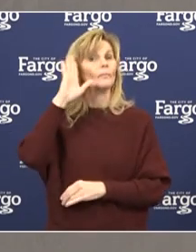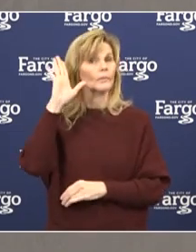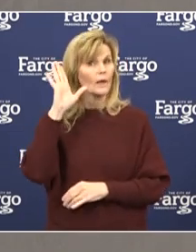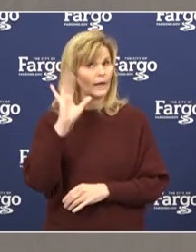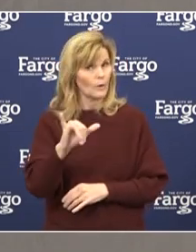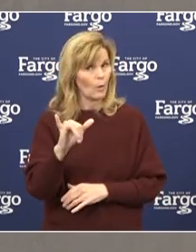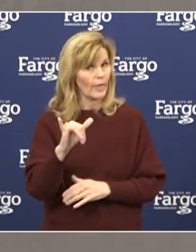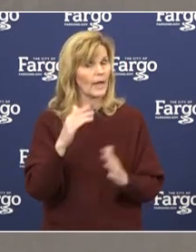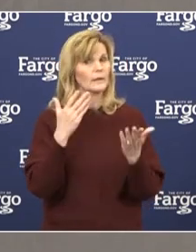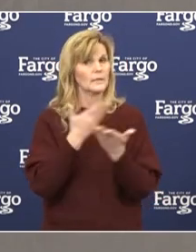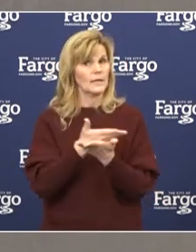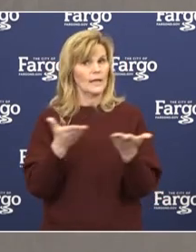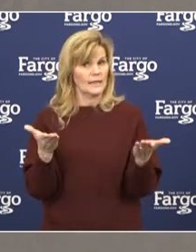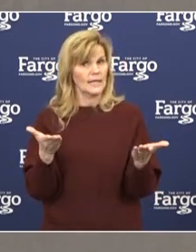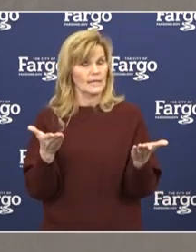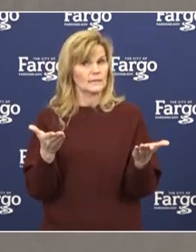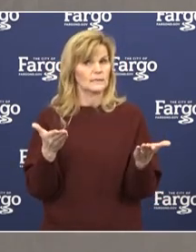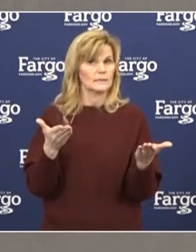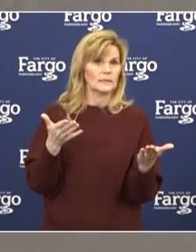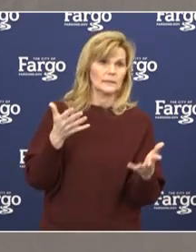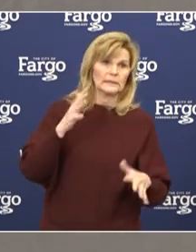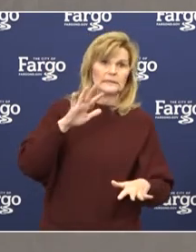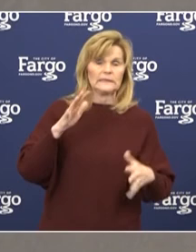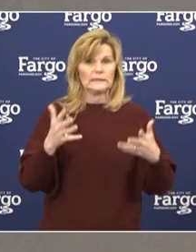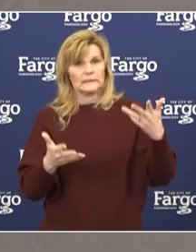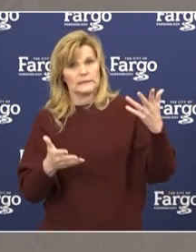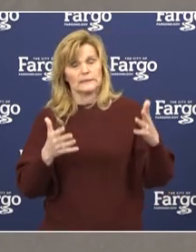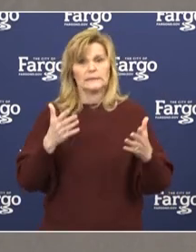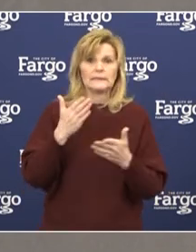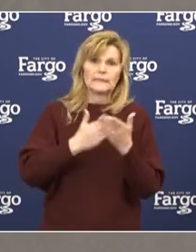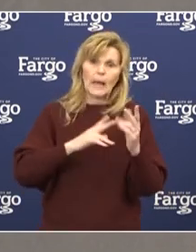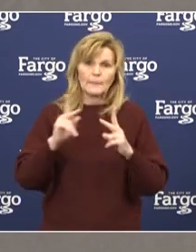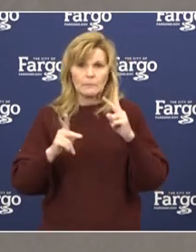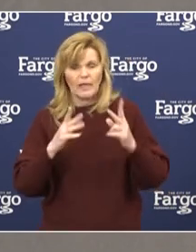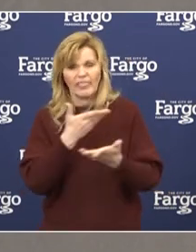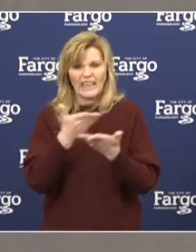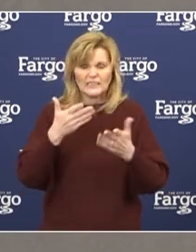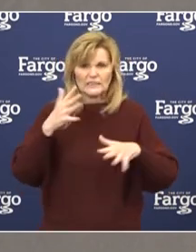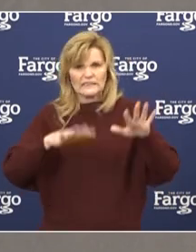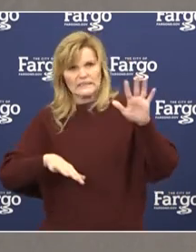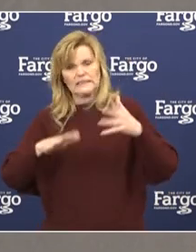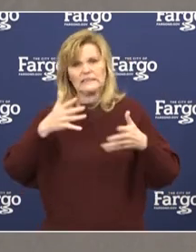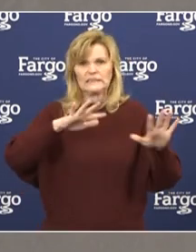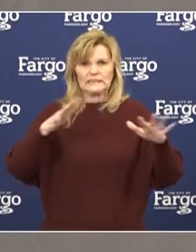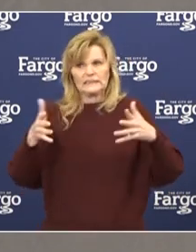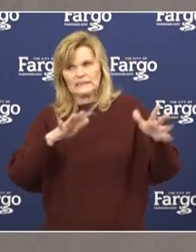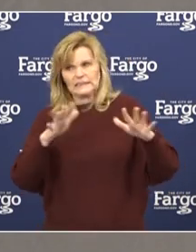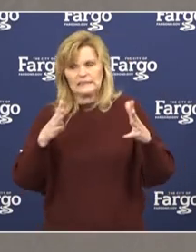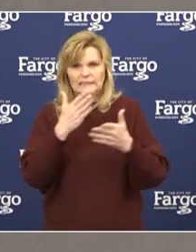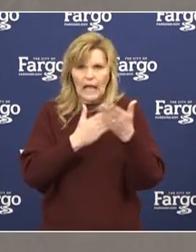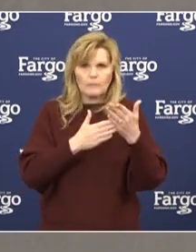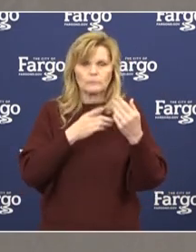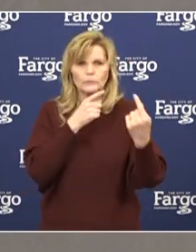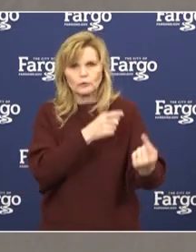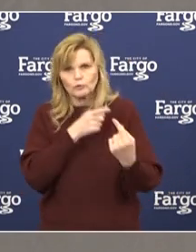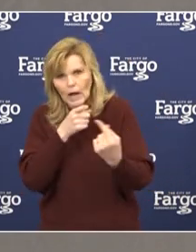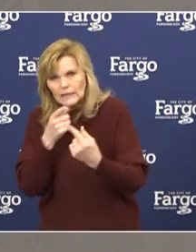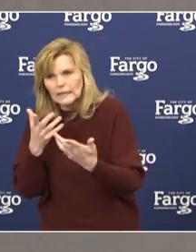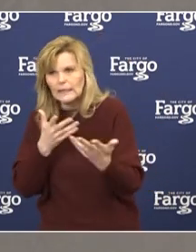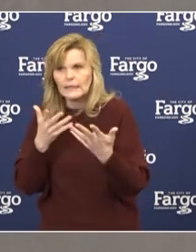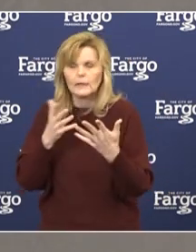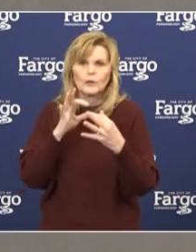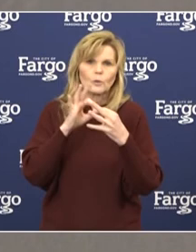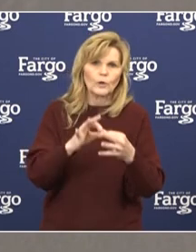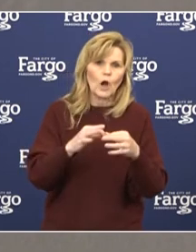things are going a little dicey for a lot of folks. know that MSUM is going through some things right now regarding